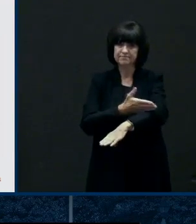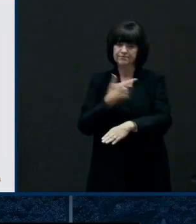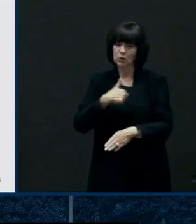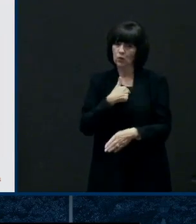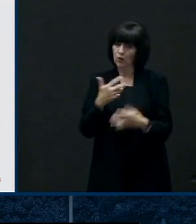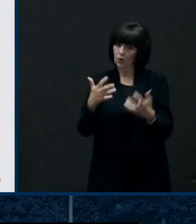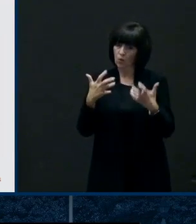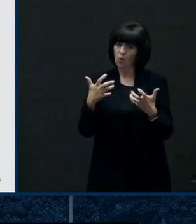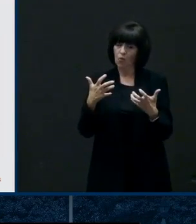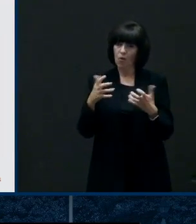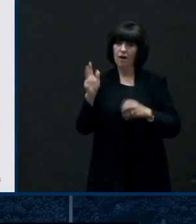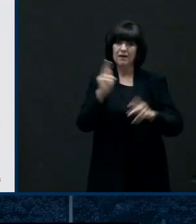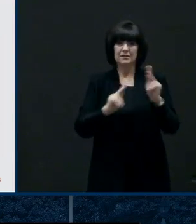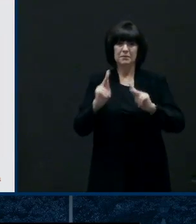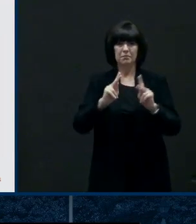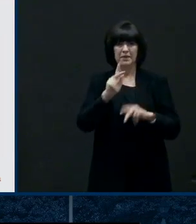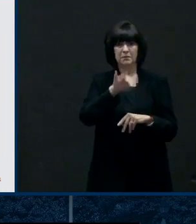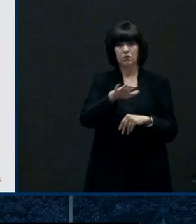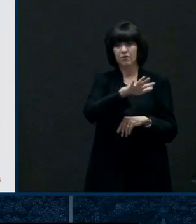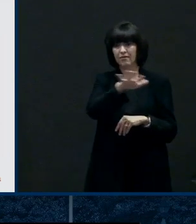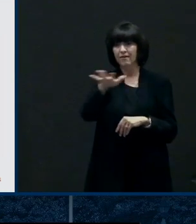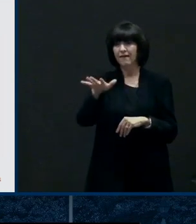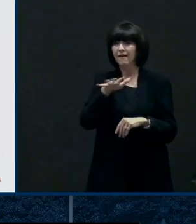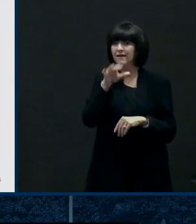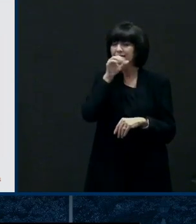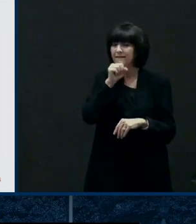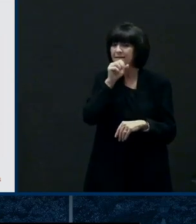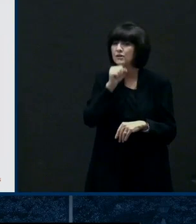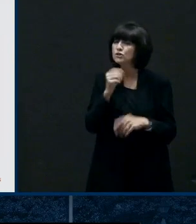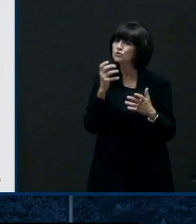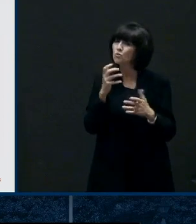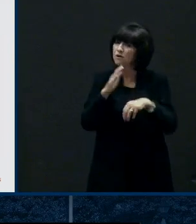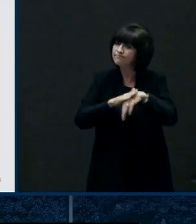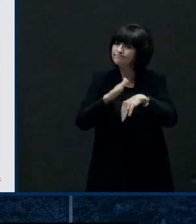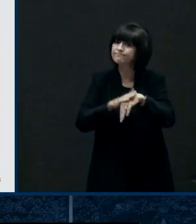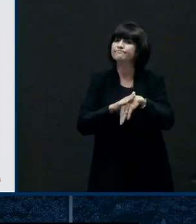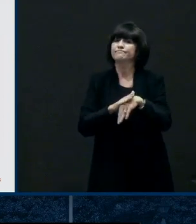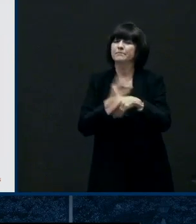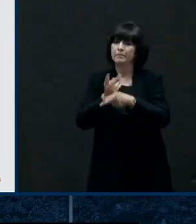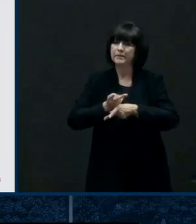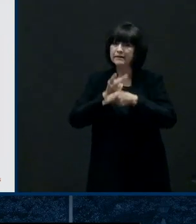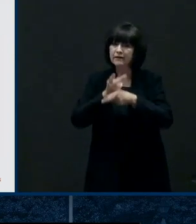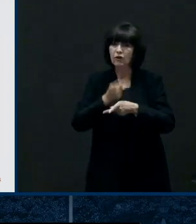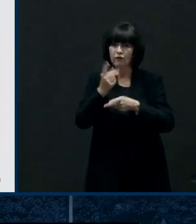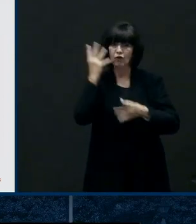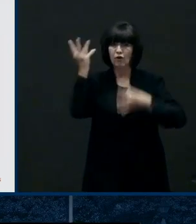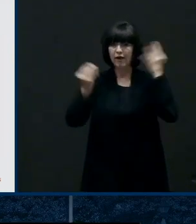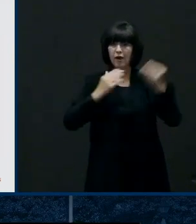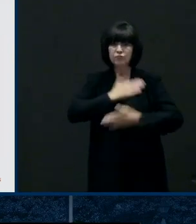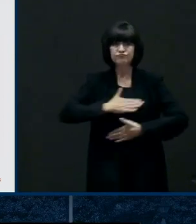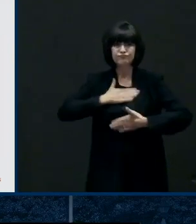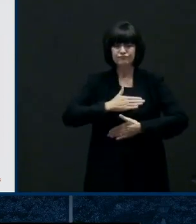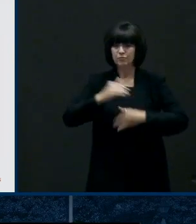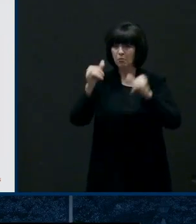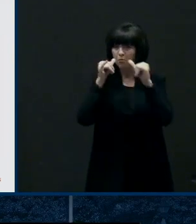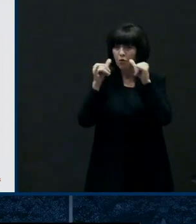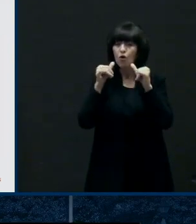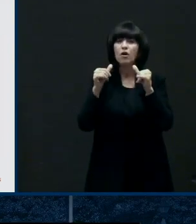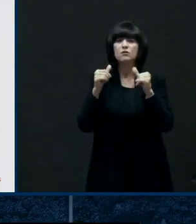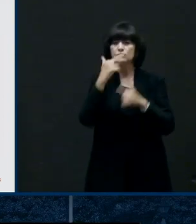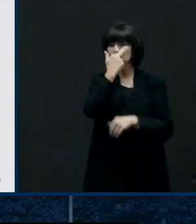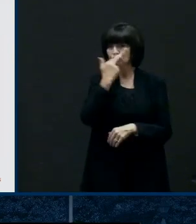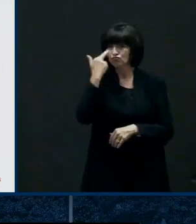that young adult demographic to think about being careful uh when you're in bars and restaurants when you're in public spaces wearing